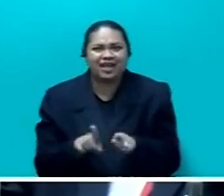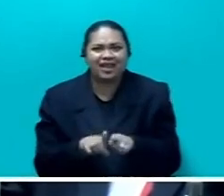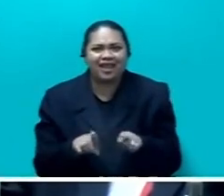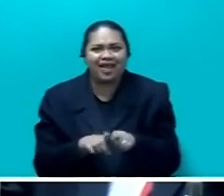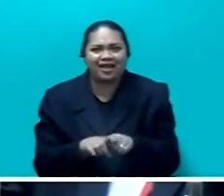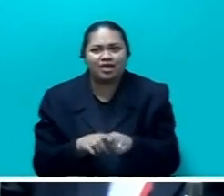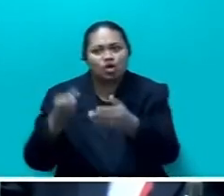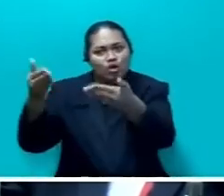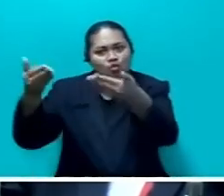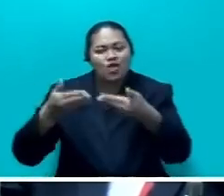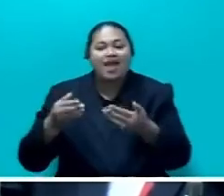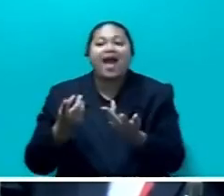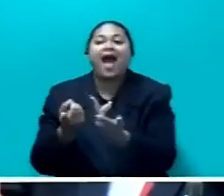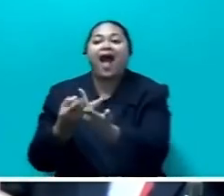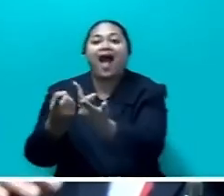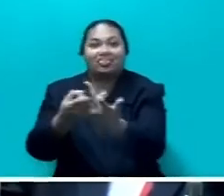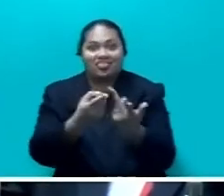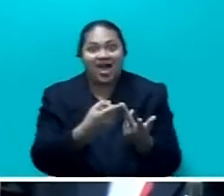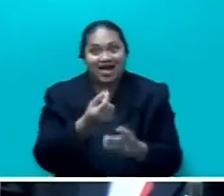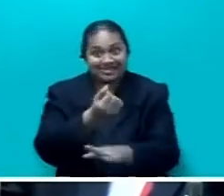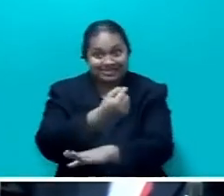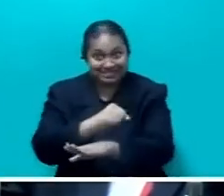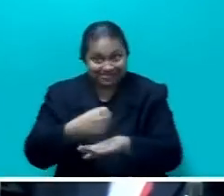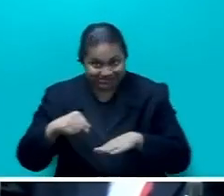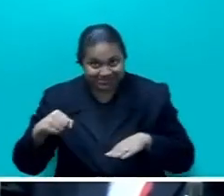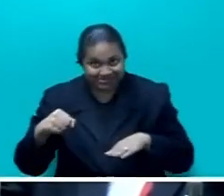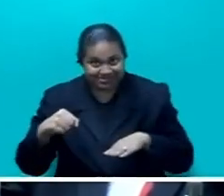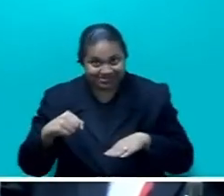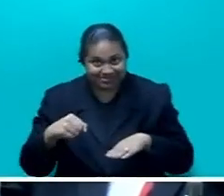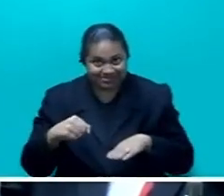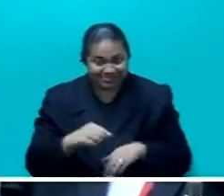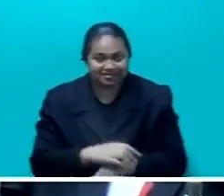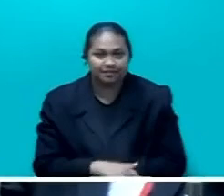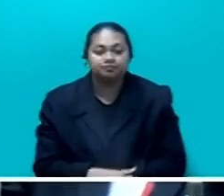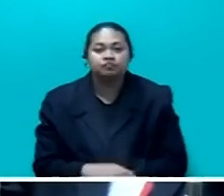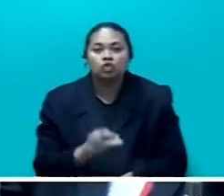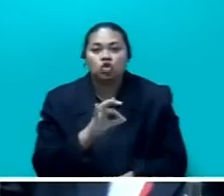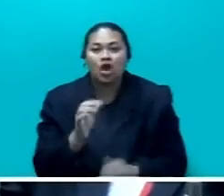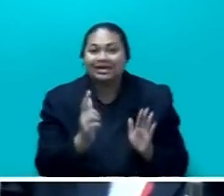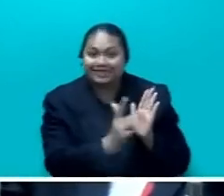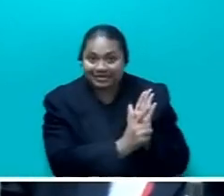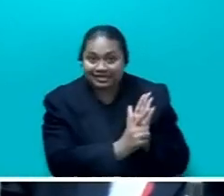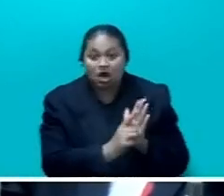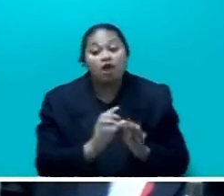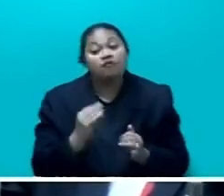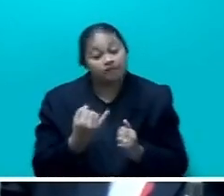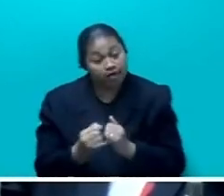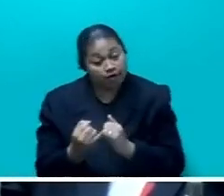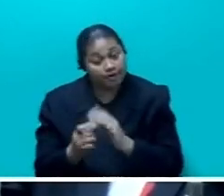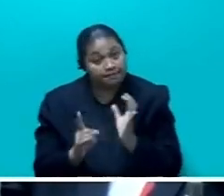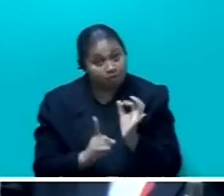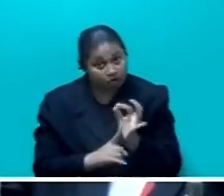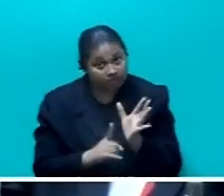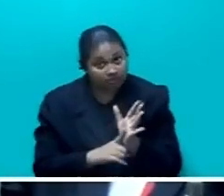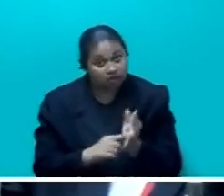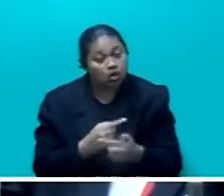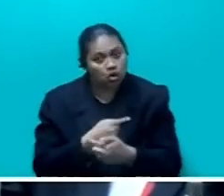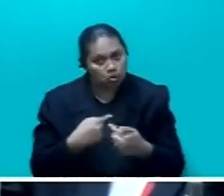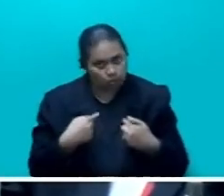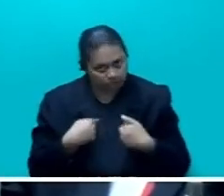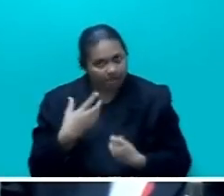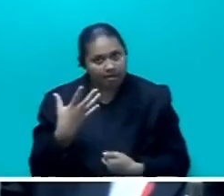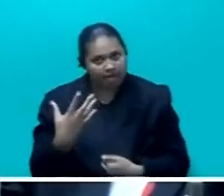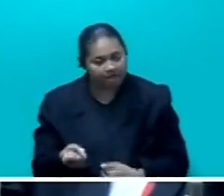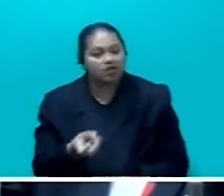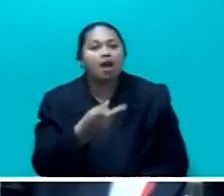from across the other side of the sea to bring into Fiji. So it's very important that we have a professional